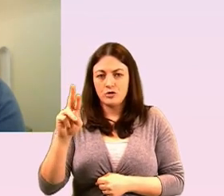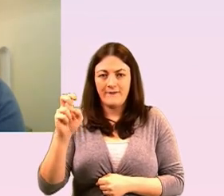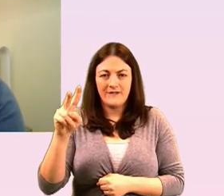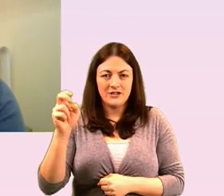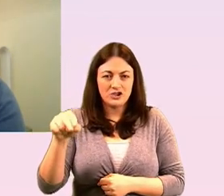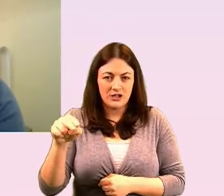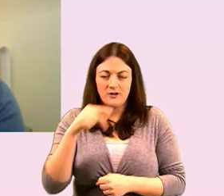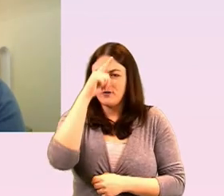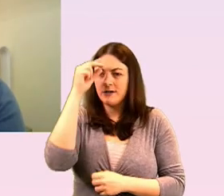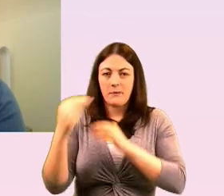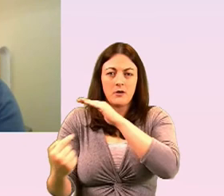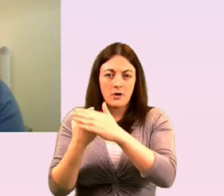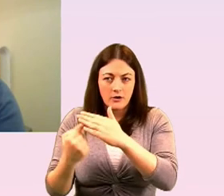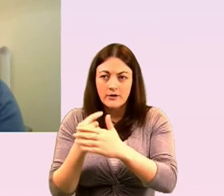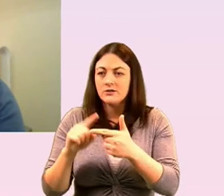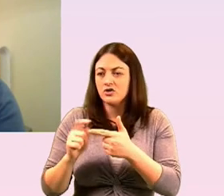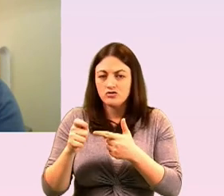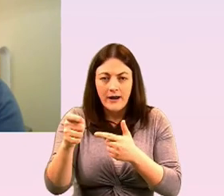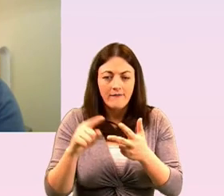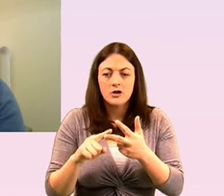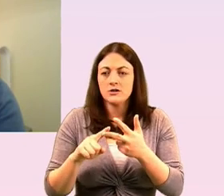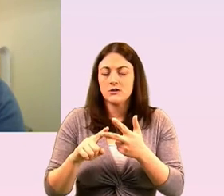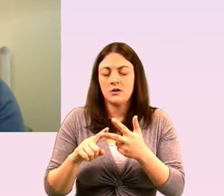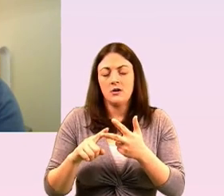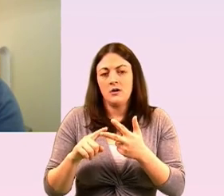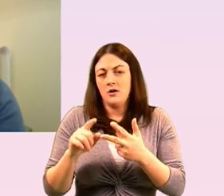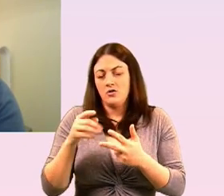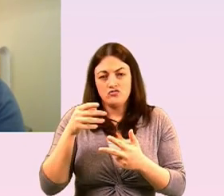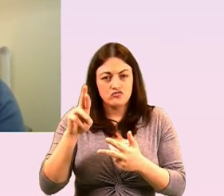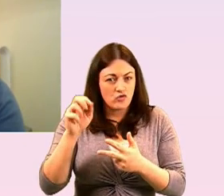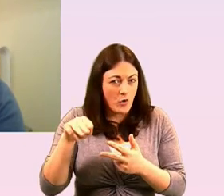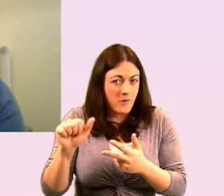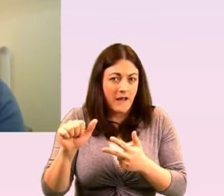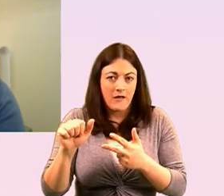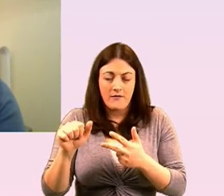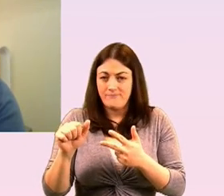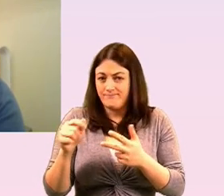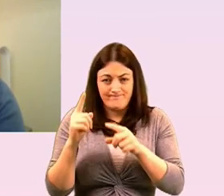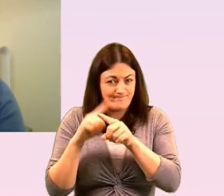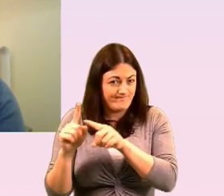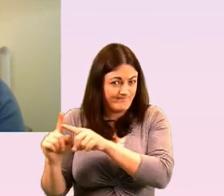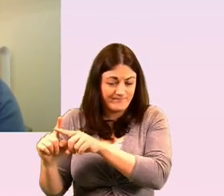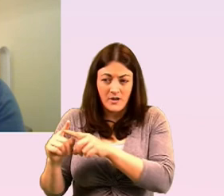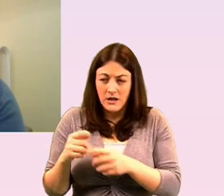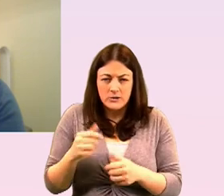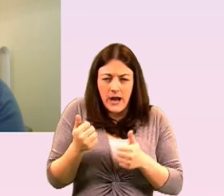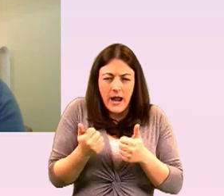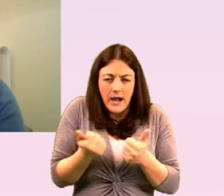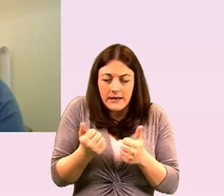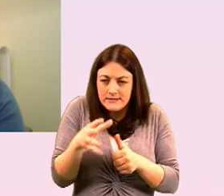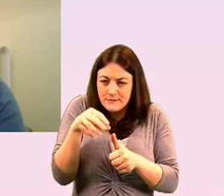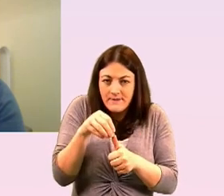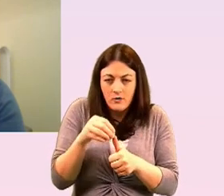particular intersectionalities that you are seeing in these covert times maybe that are really really under the thumb